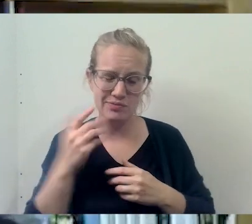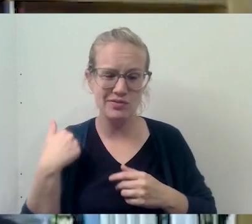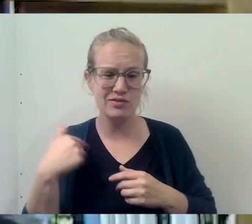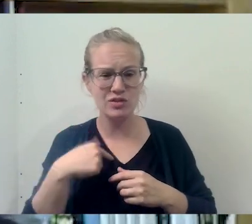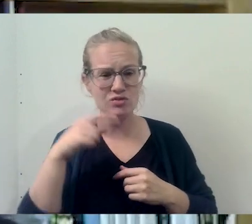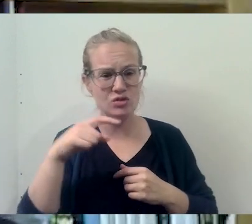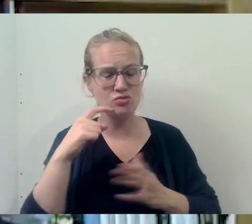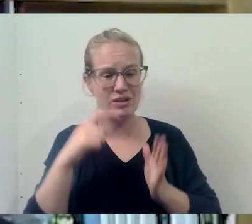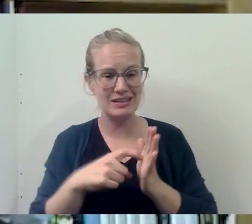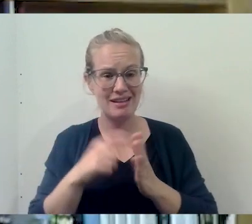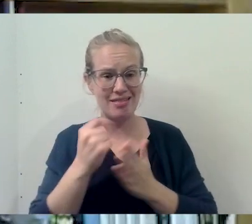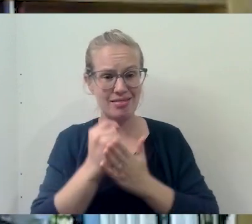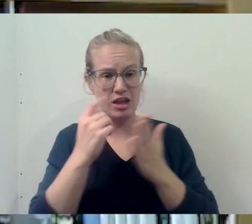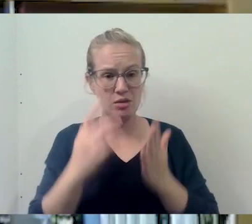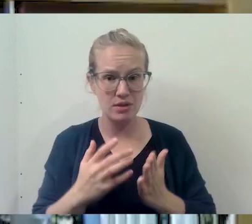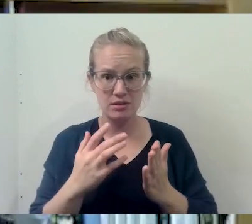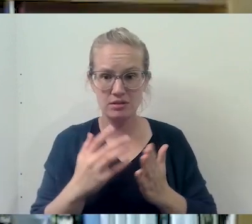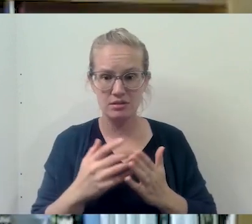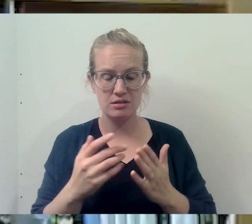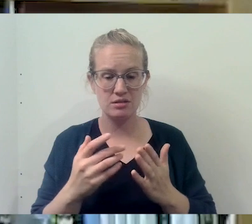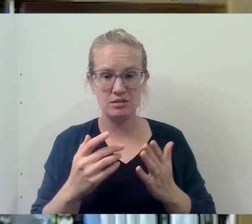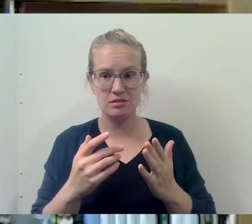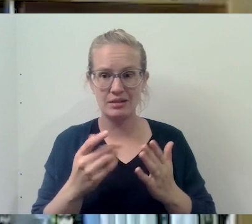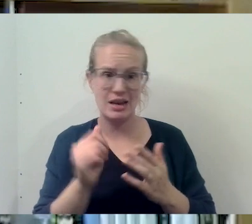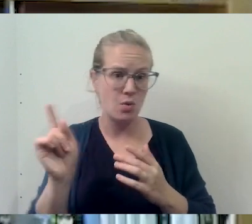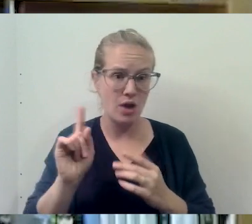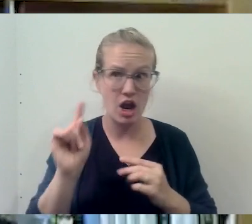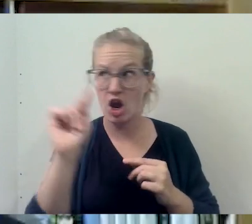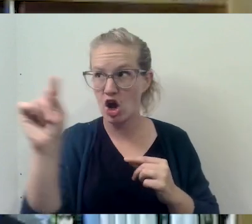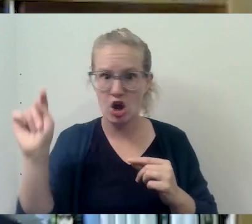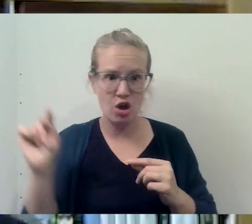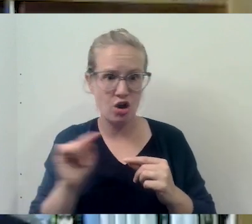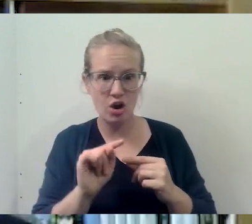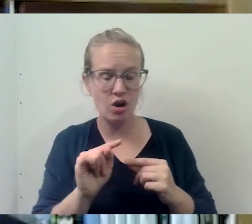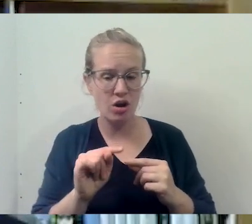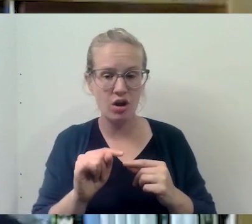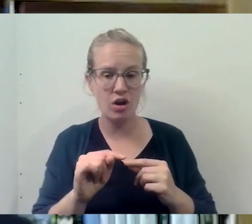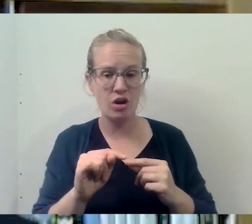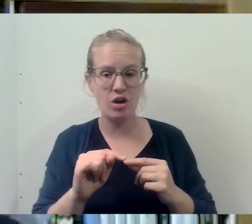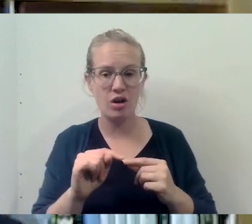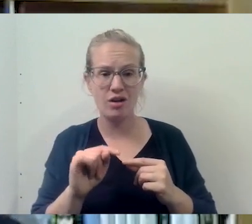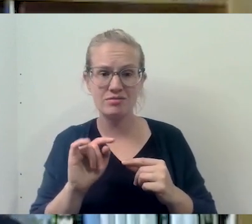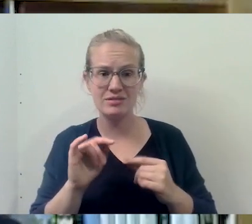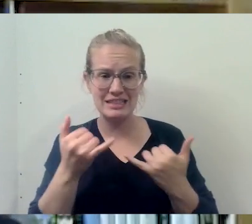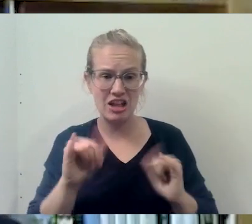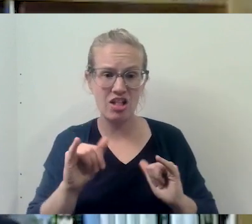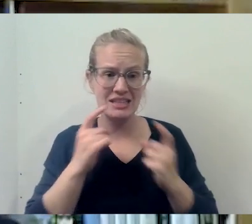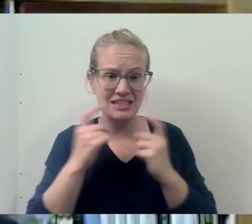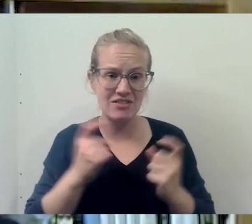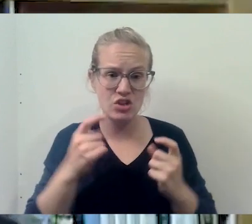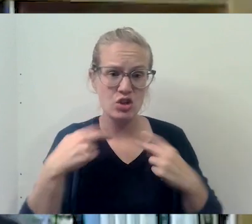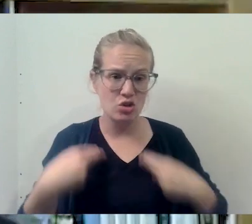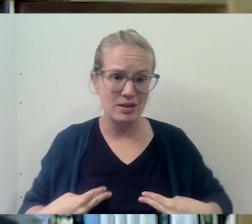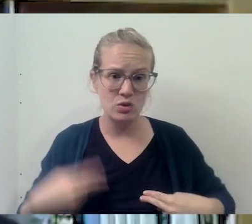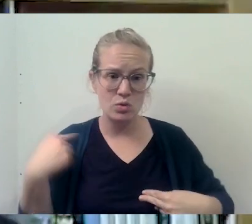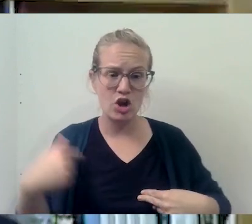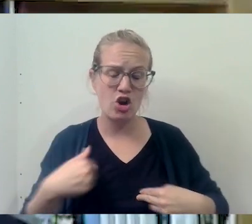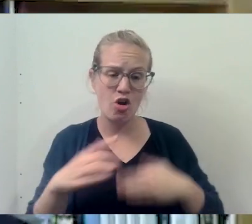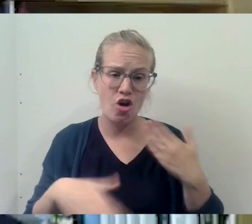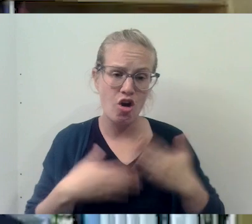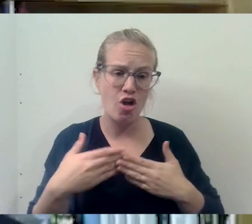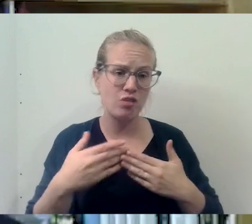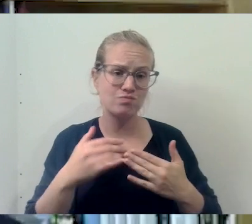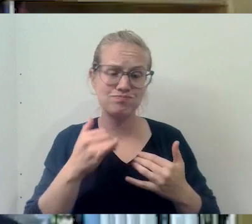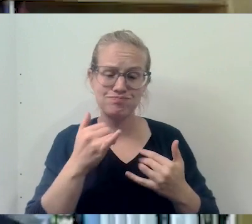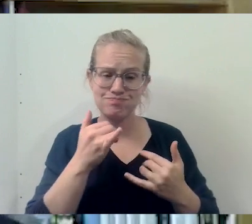realize that therapists, whoever they are and wherever they're located are, are flawed human beings. We're all flawed human beings.